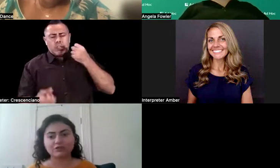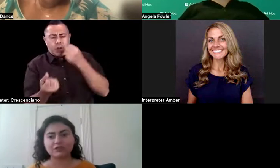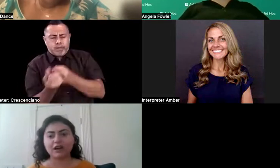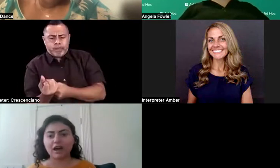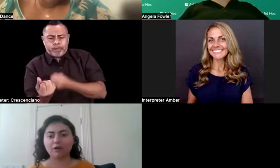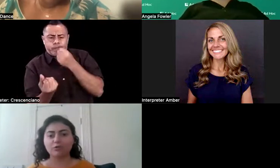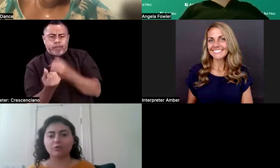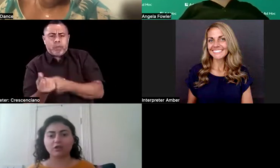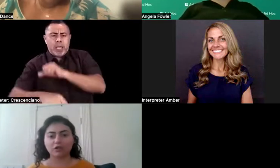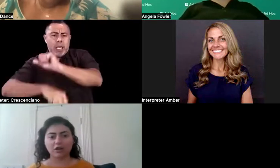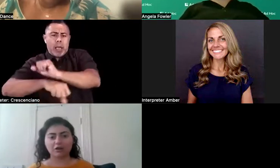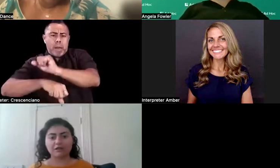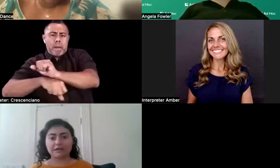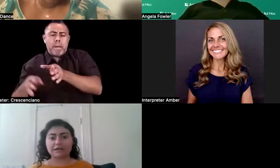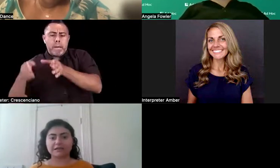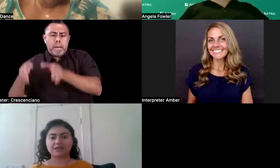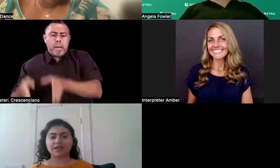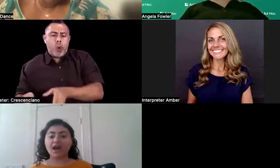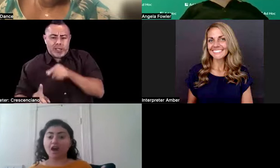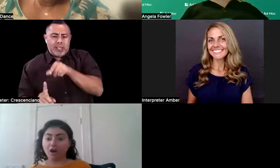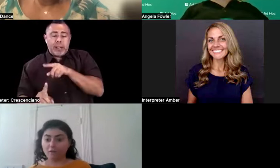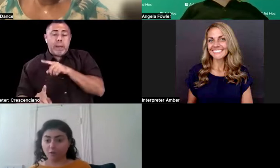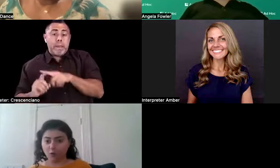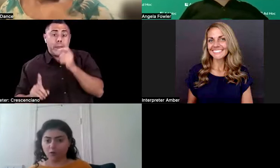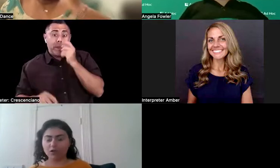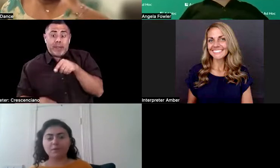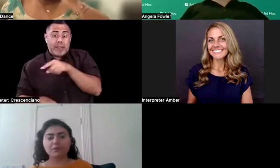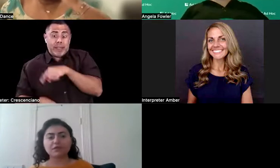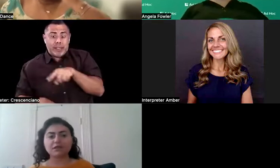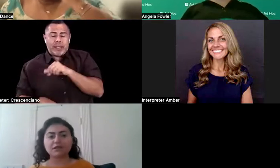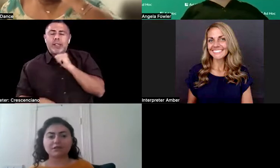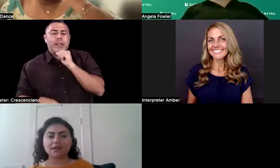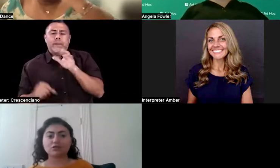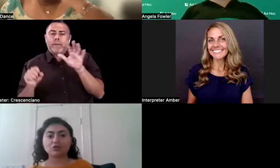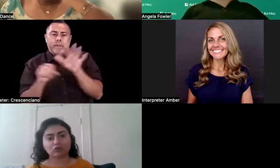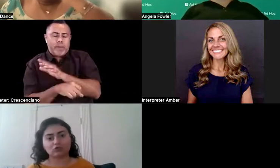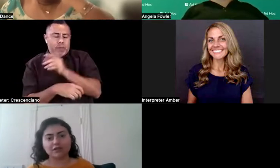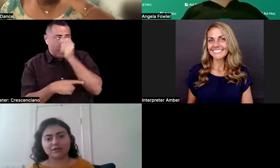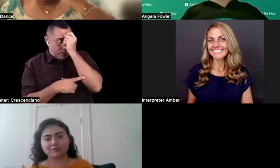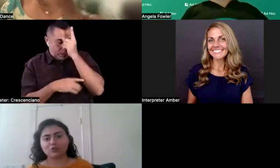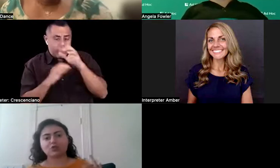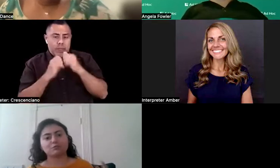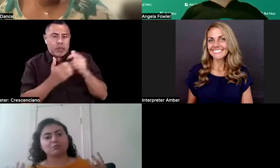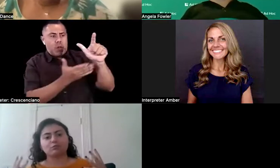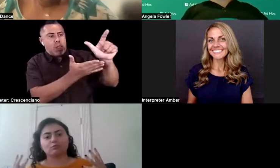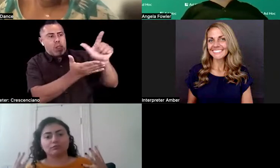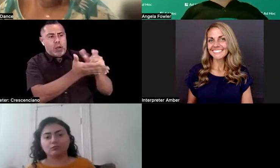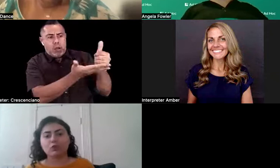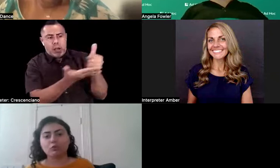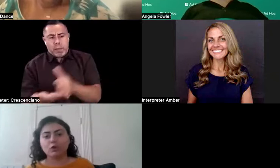don't understand how the law is helpful because under stress, we're just